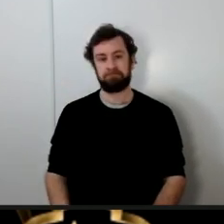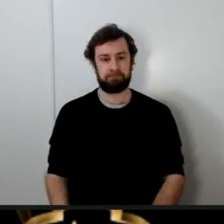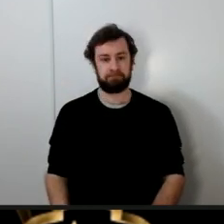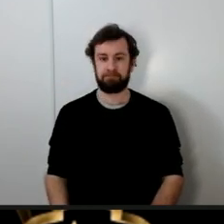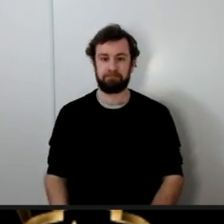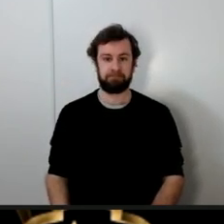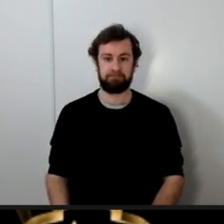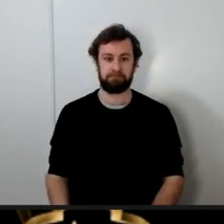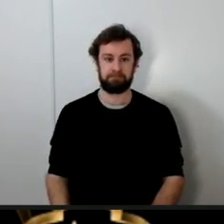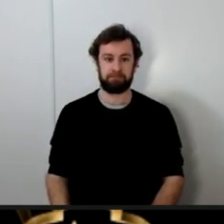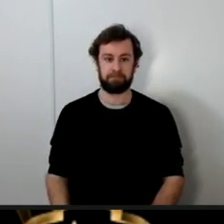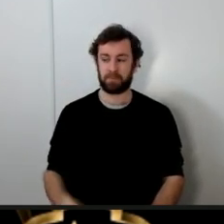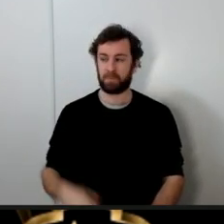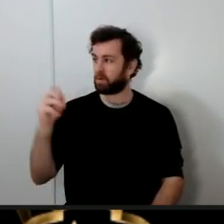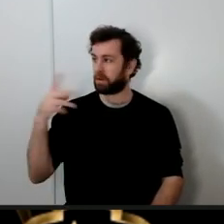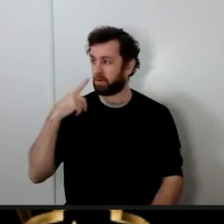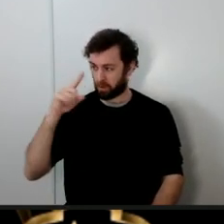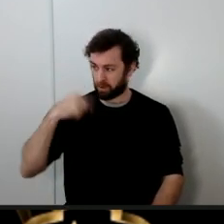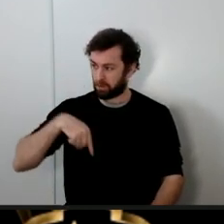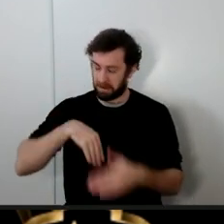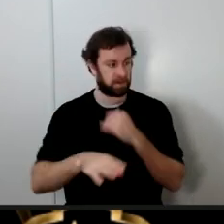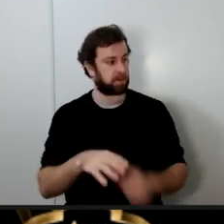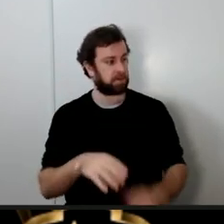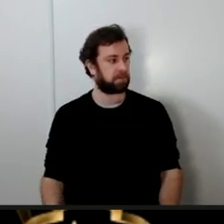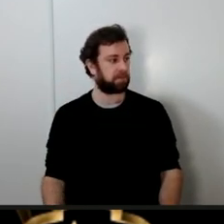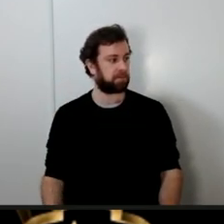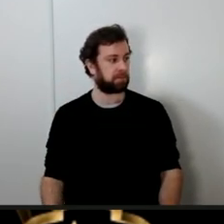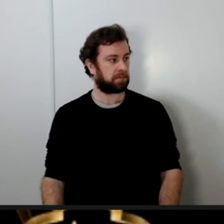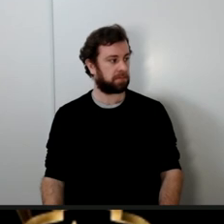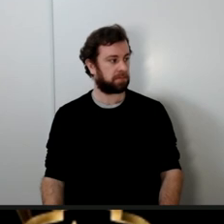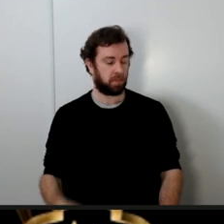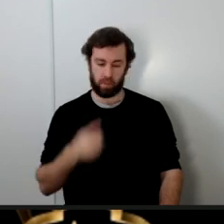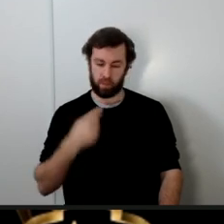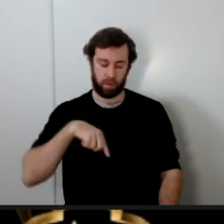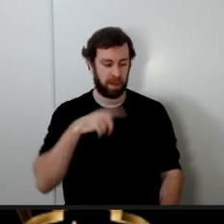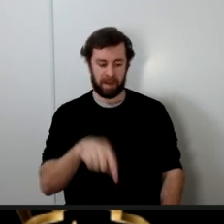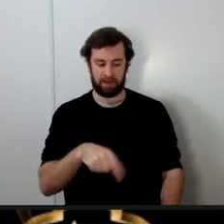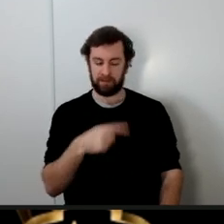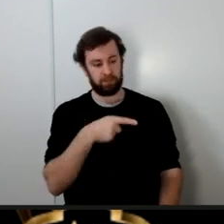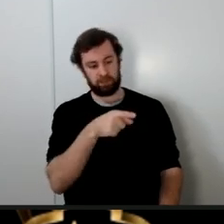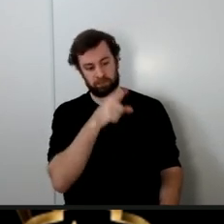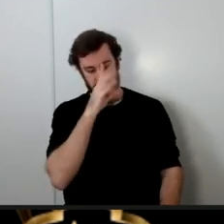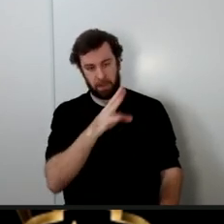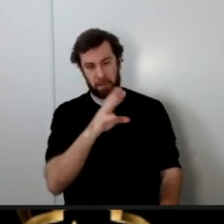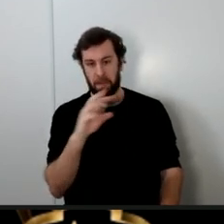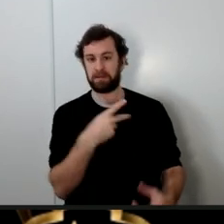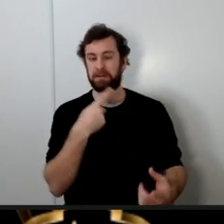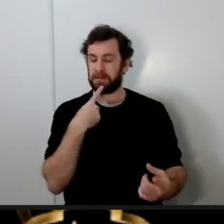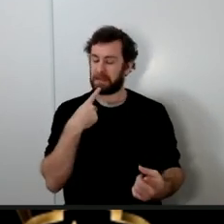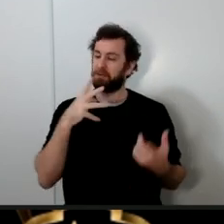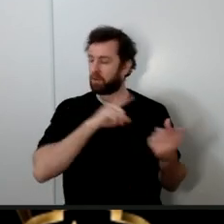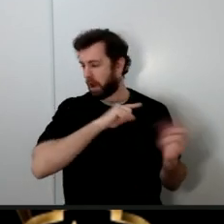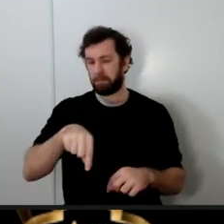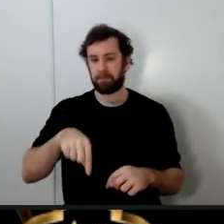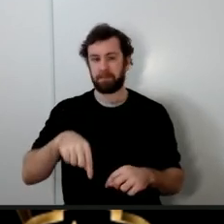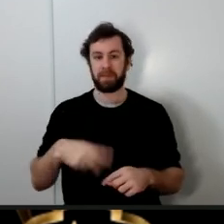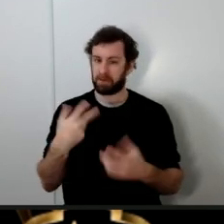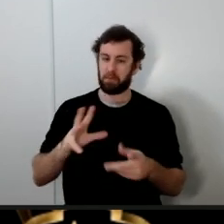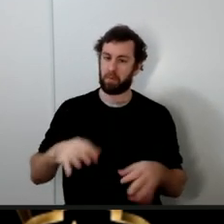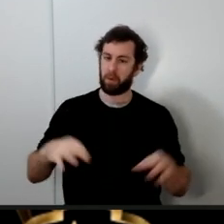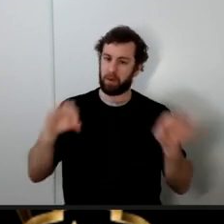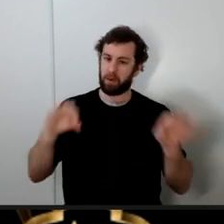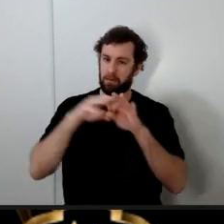they told her then we'll attack you we have to get Ali to pledge allegiance it's an important political matter Lady Fatima